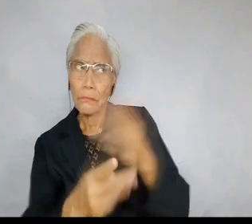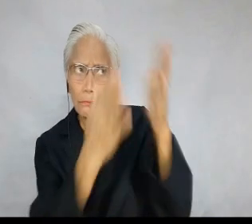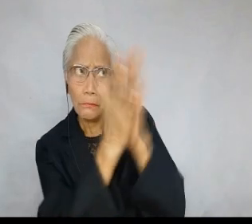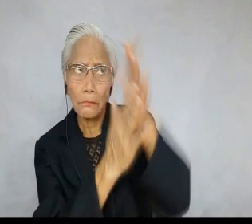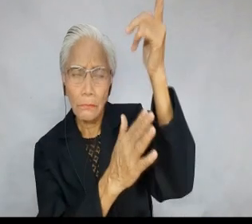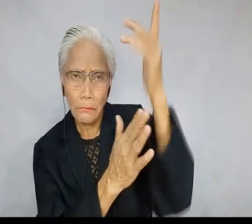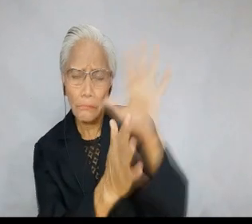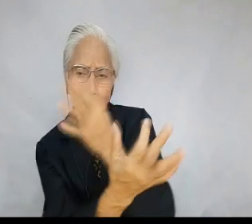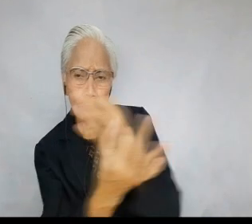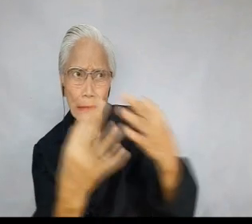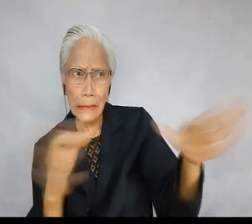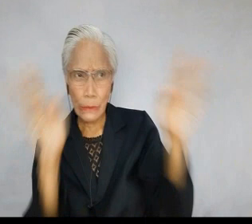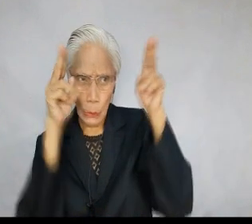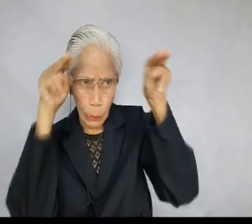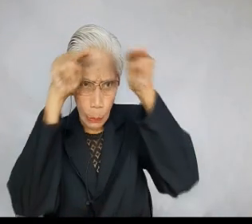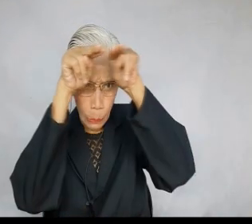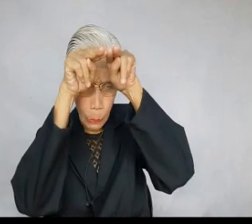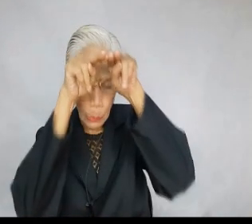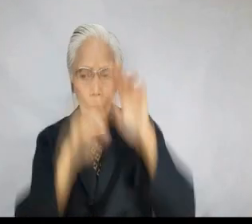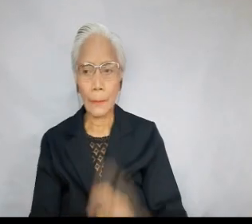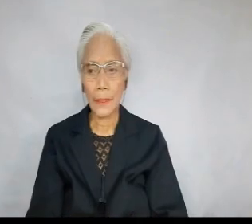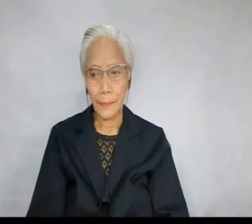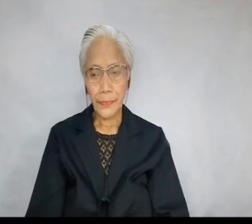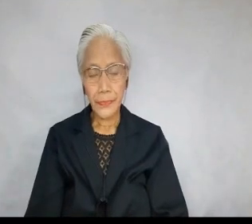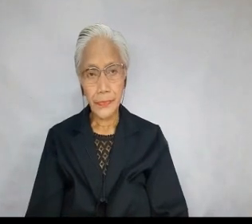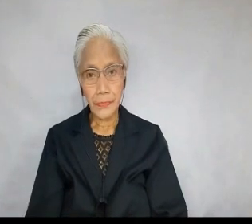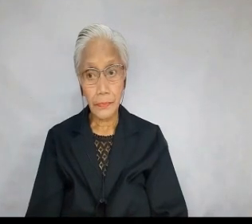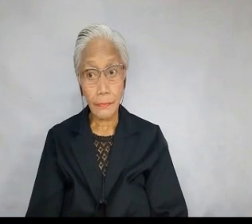us just ask God's help to free us from this narrow mindedness.